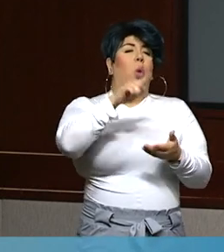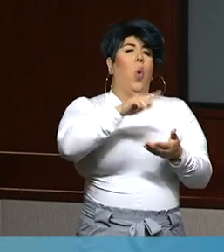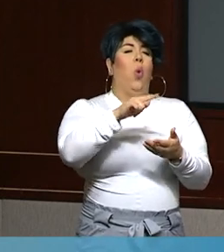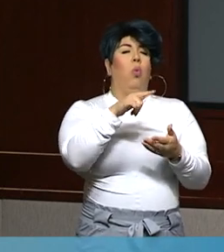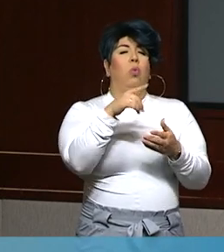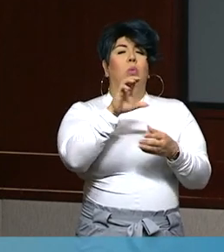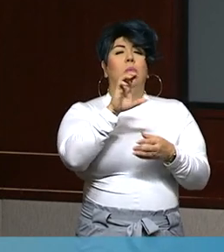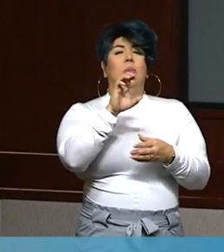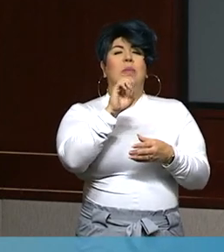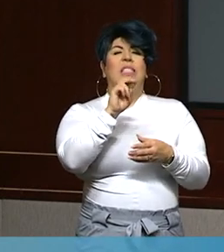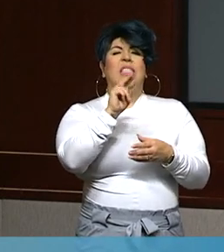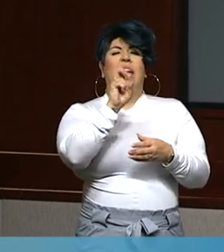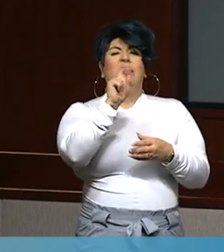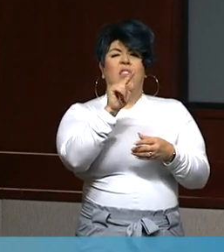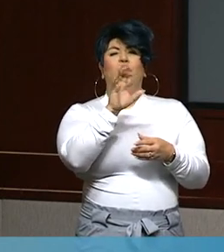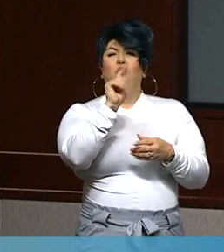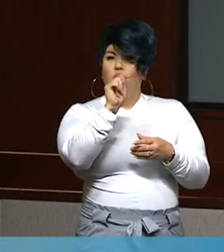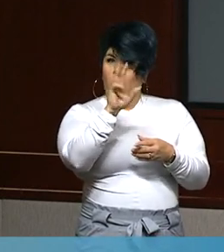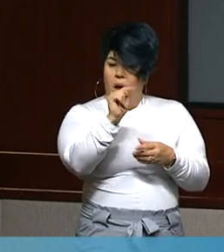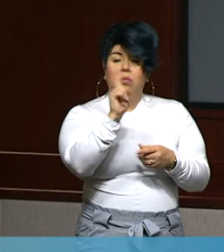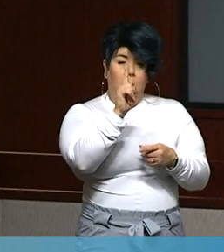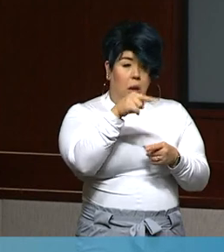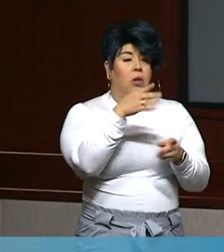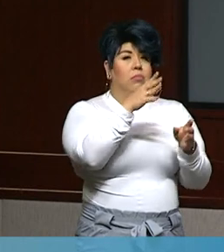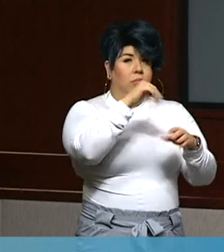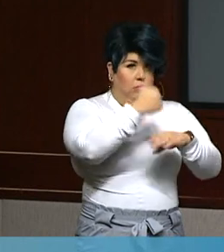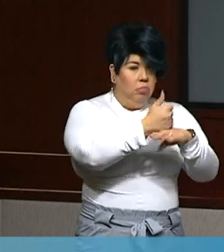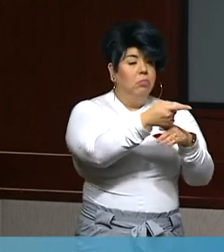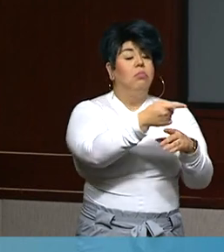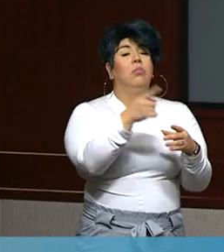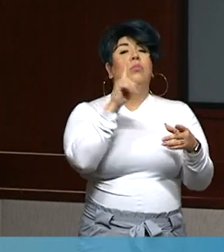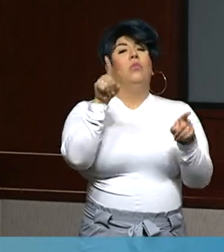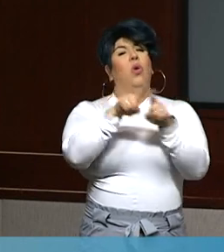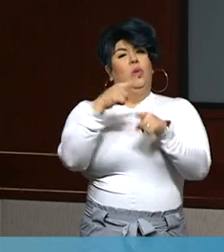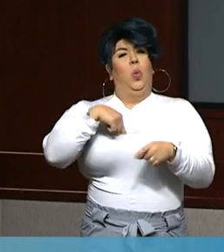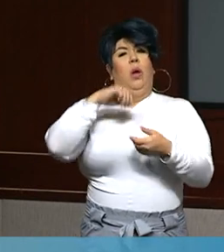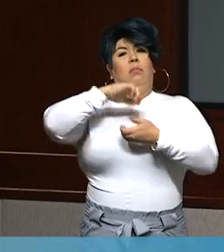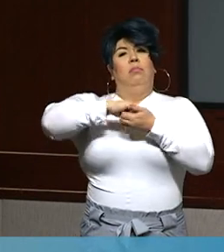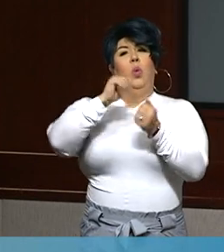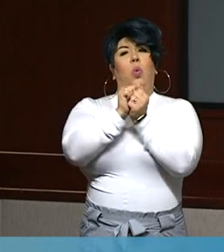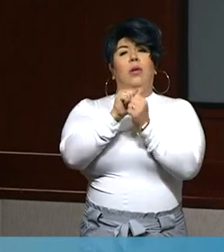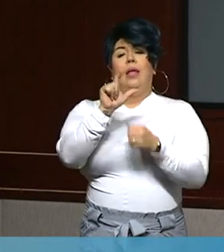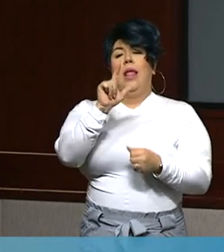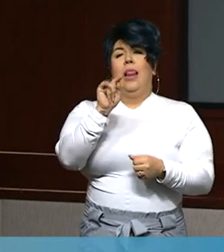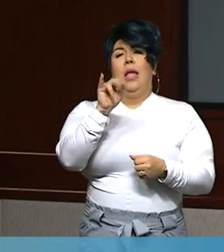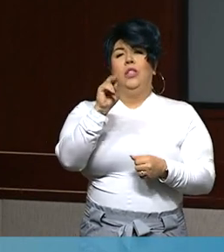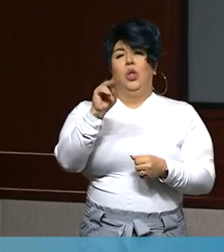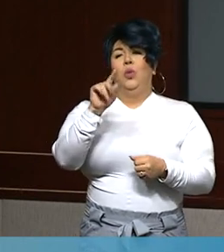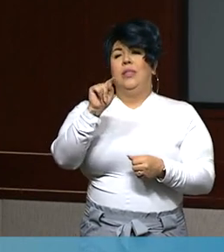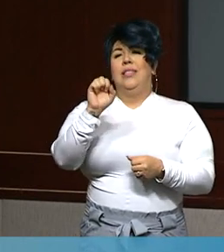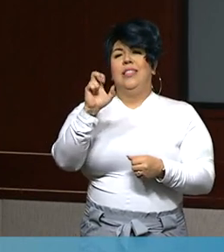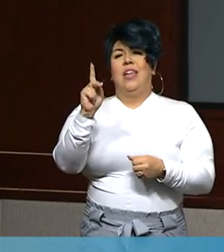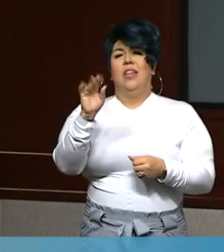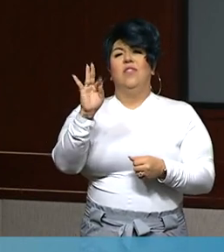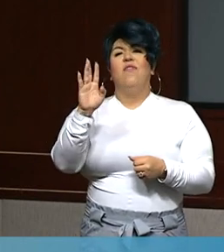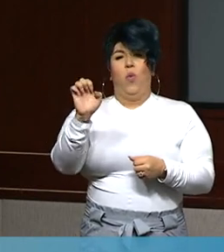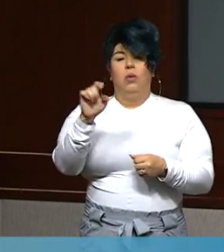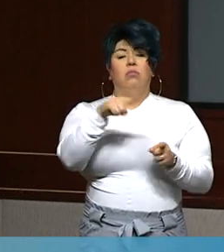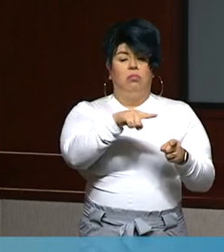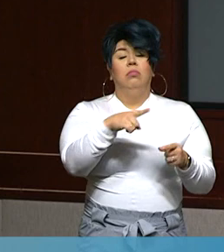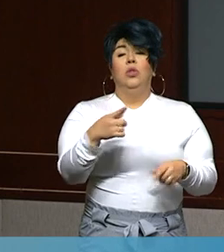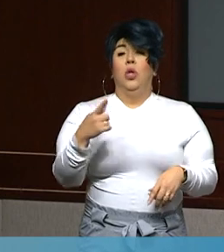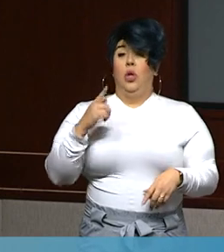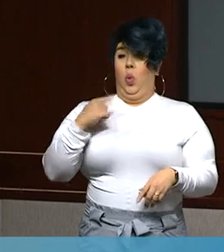scheduled, and marketed in coordination with the Latino task force. Today, our team is providing free testing in Ridgecrest